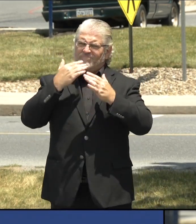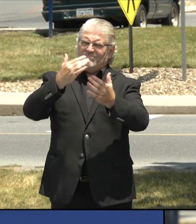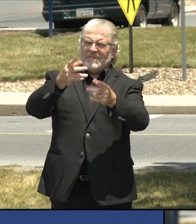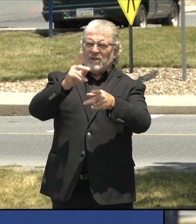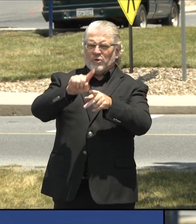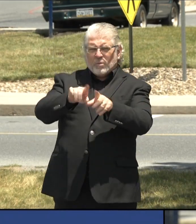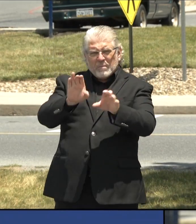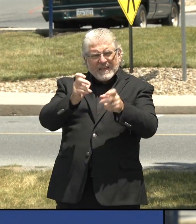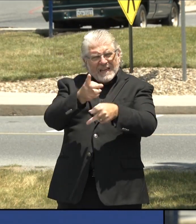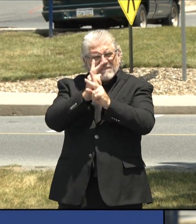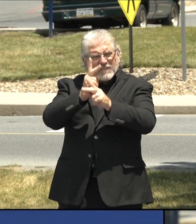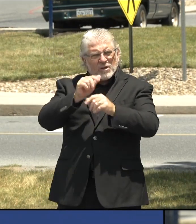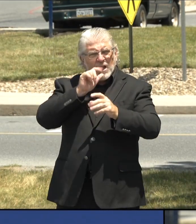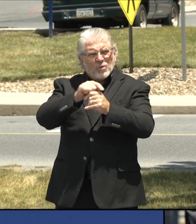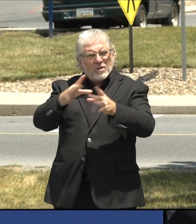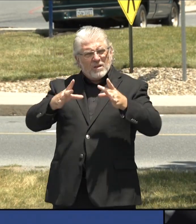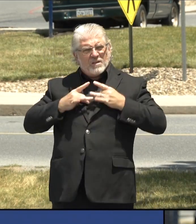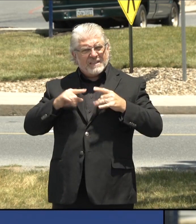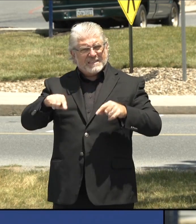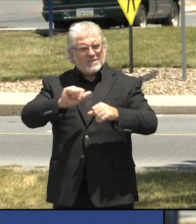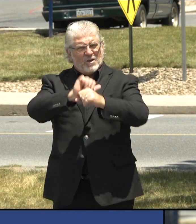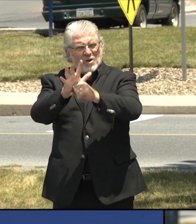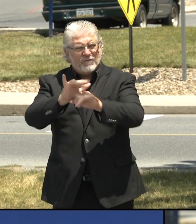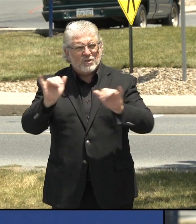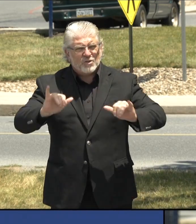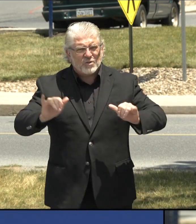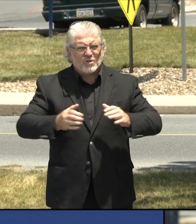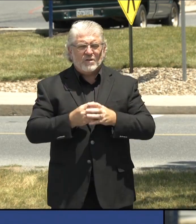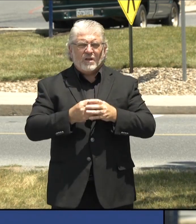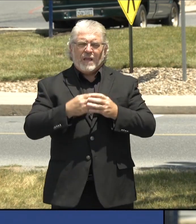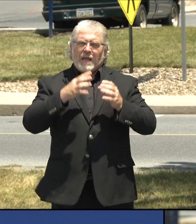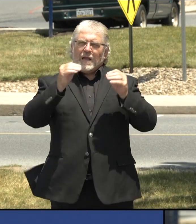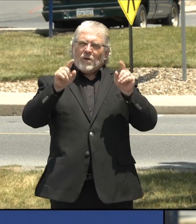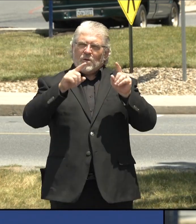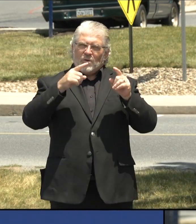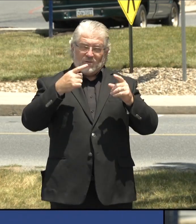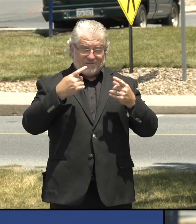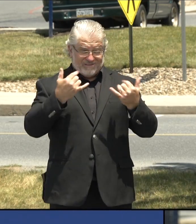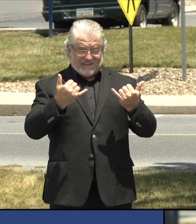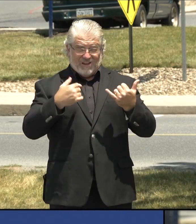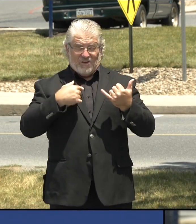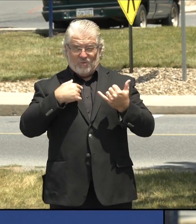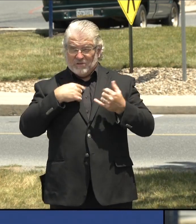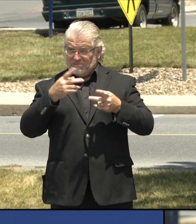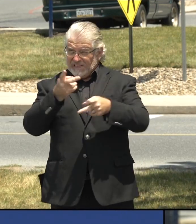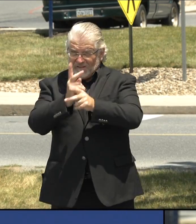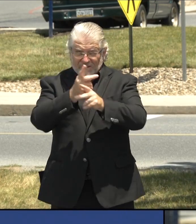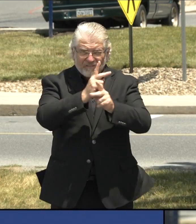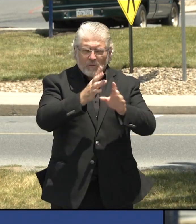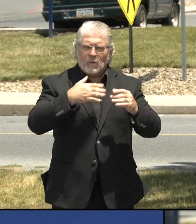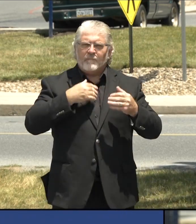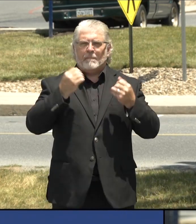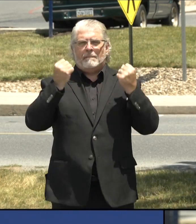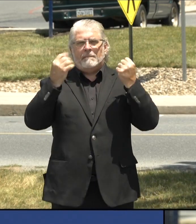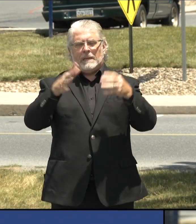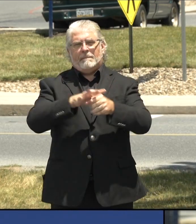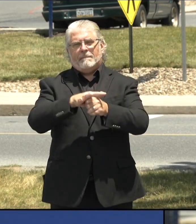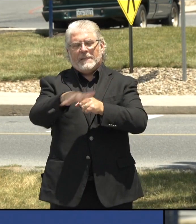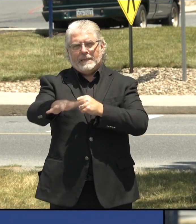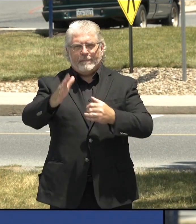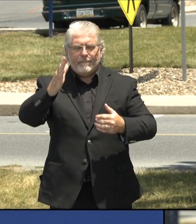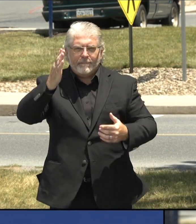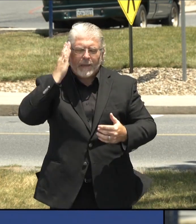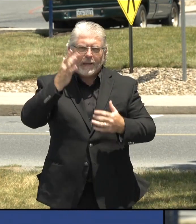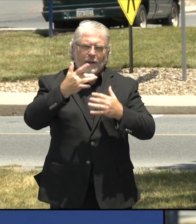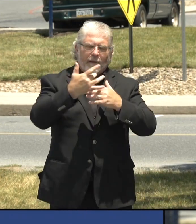capacity. The final thing is just to repeat what Doug said. We need to all of us. This is a